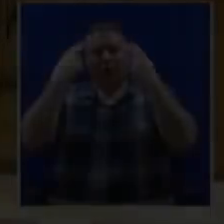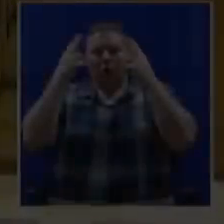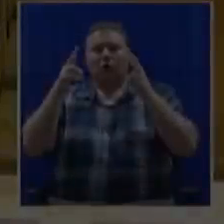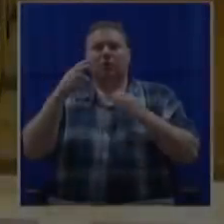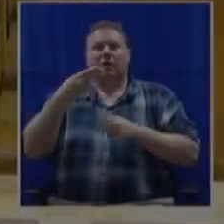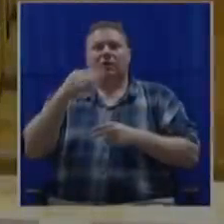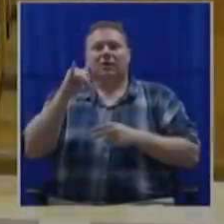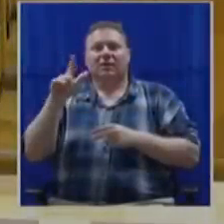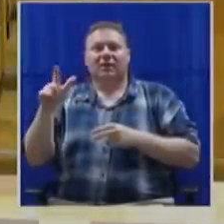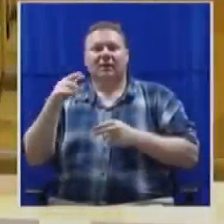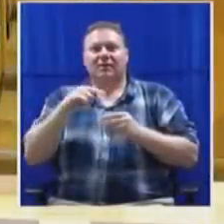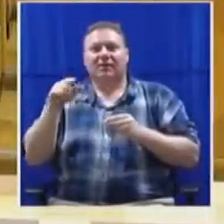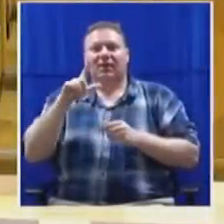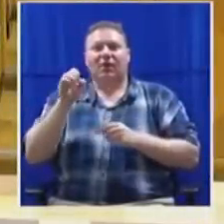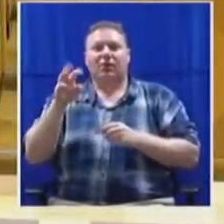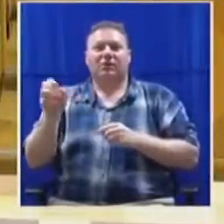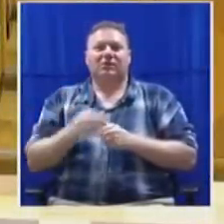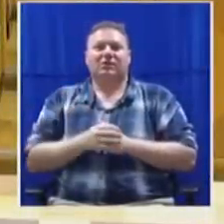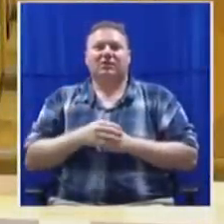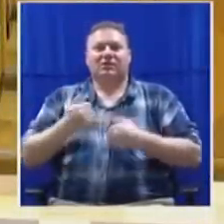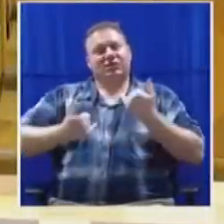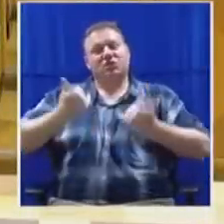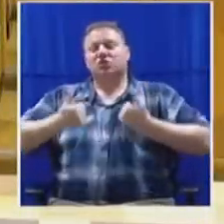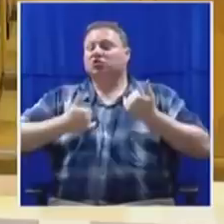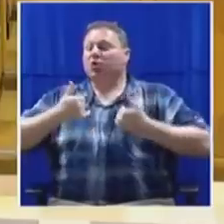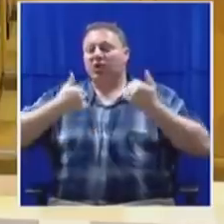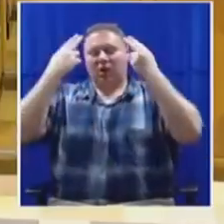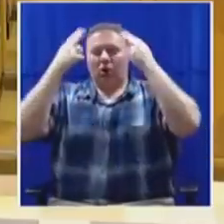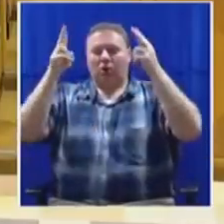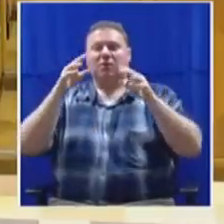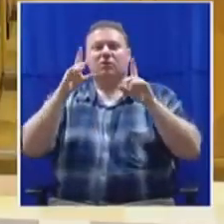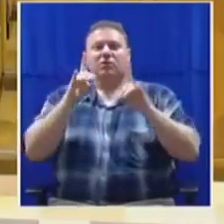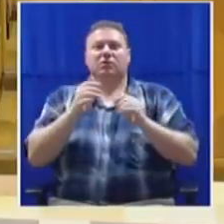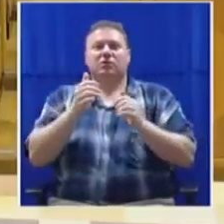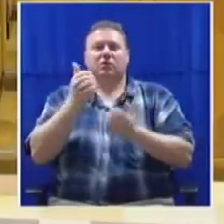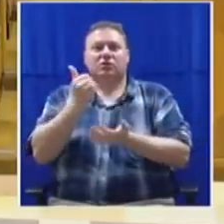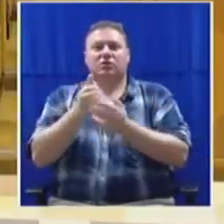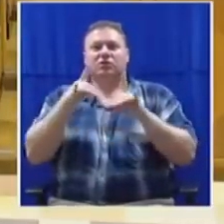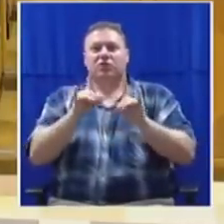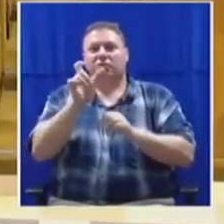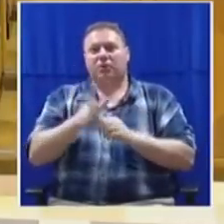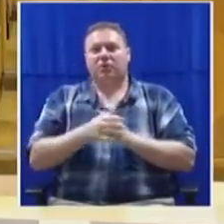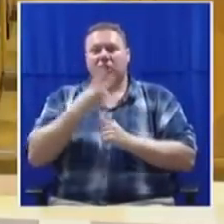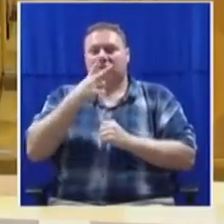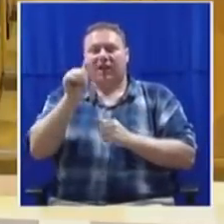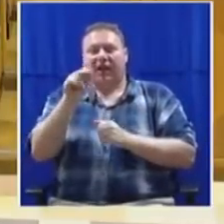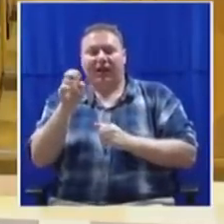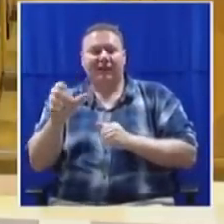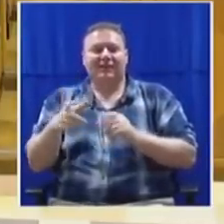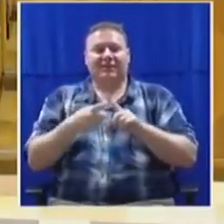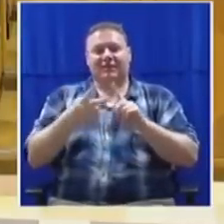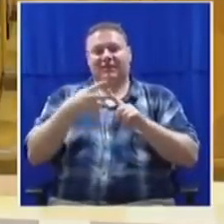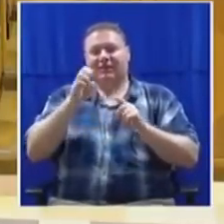What a joy it has been, Honorable Chairperson, to see the ANC, the EFF, chorale